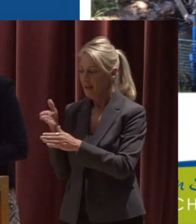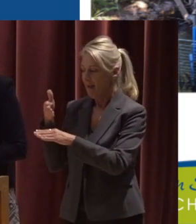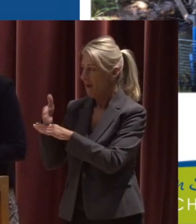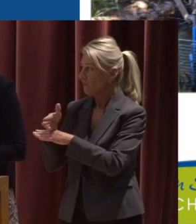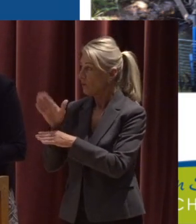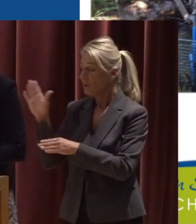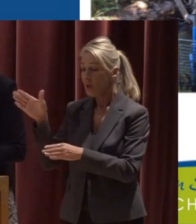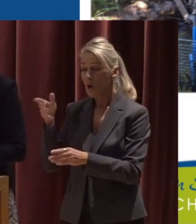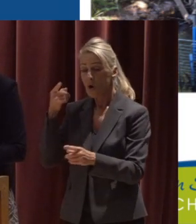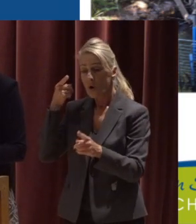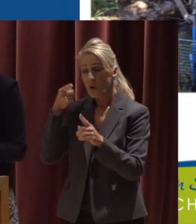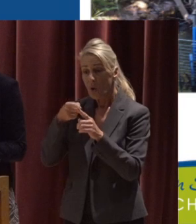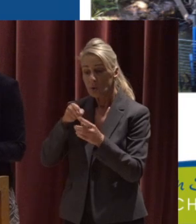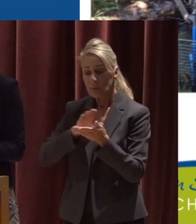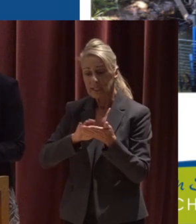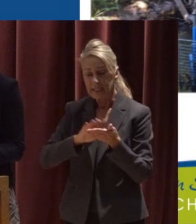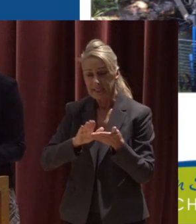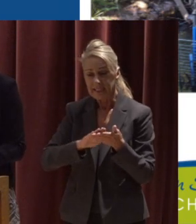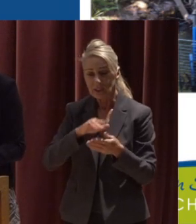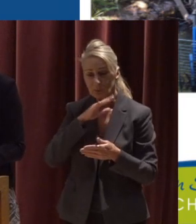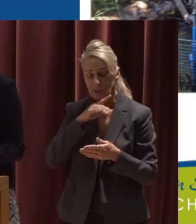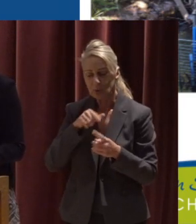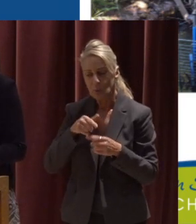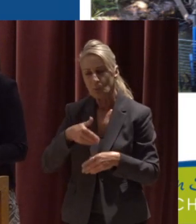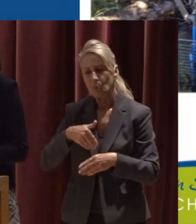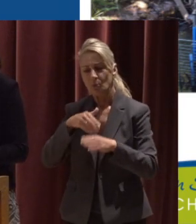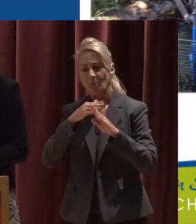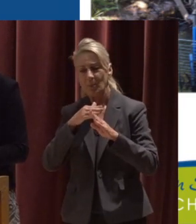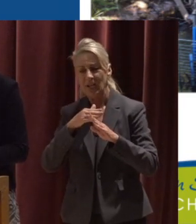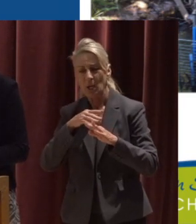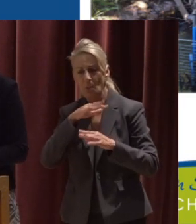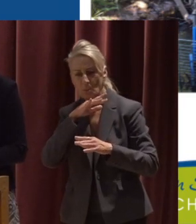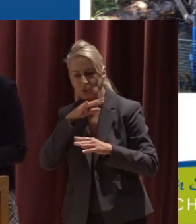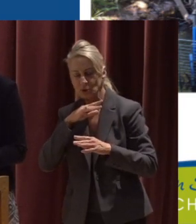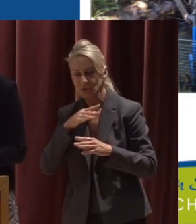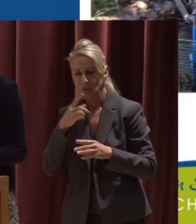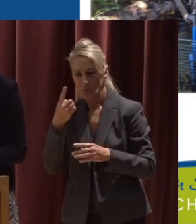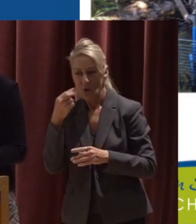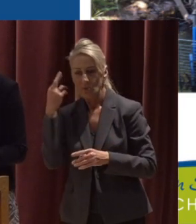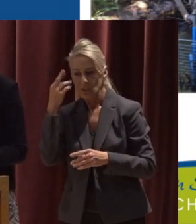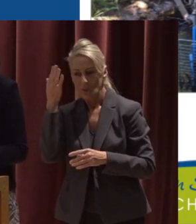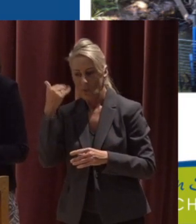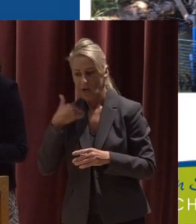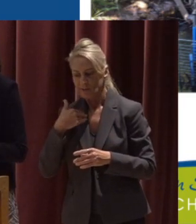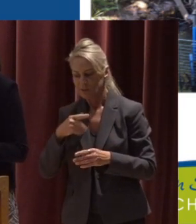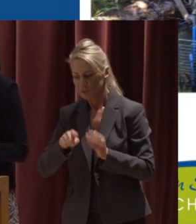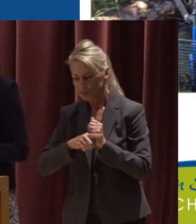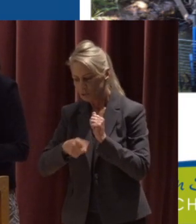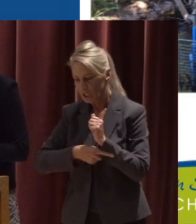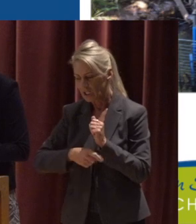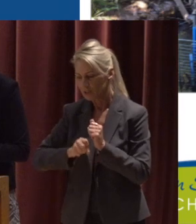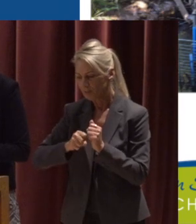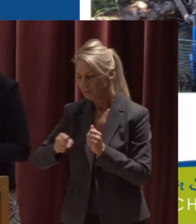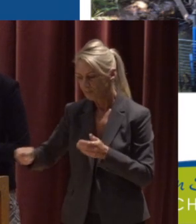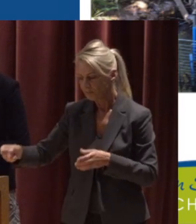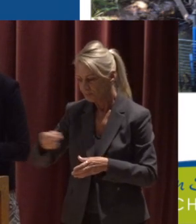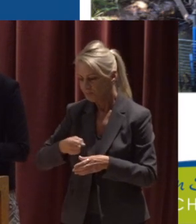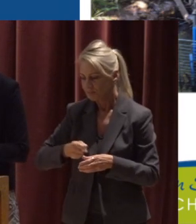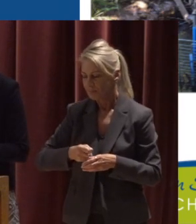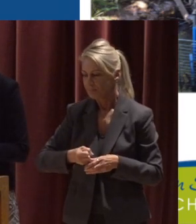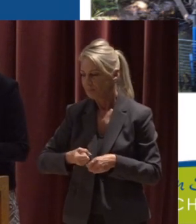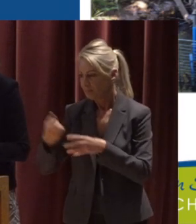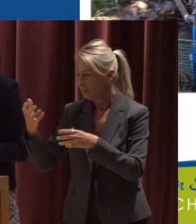main goal in removing debris is to prevent pollution So that's one of the reasons that we remove a lot of trash And the other is to prevent